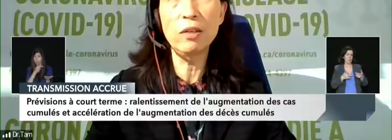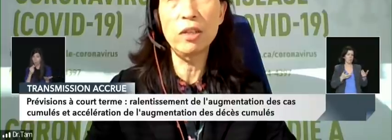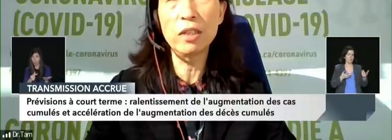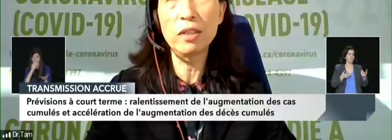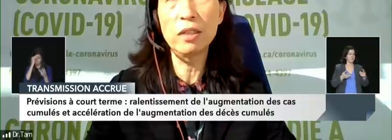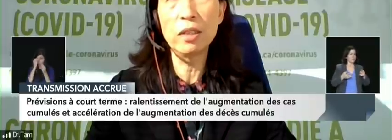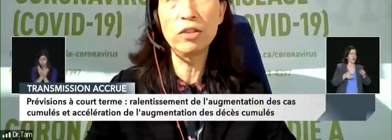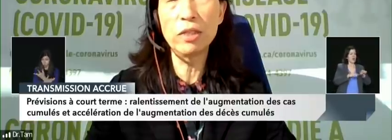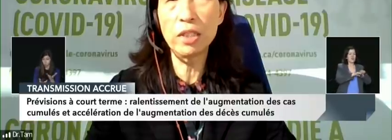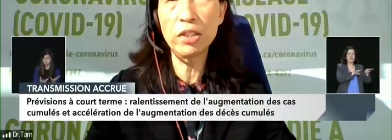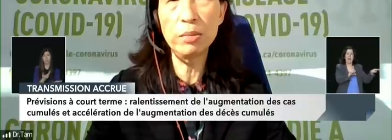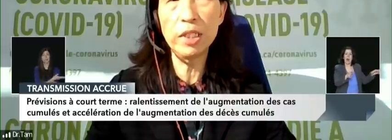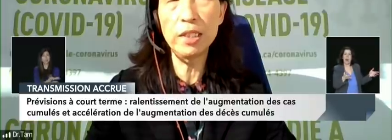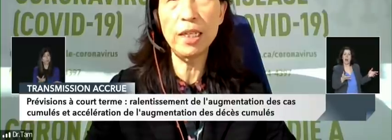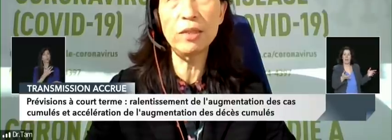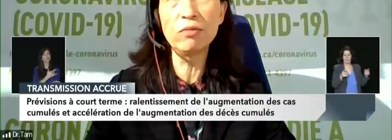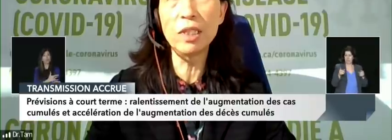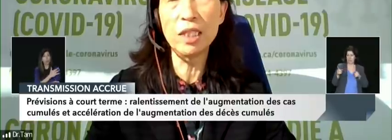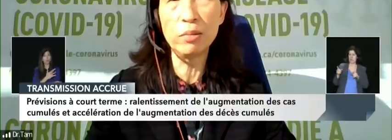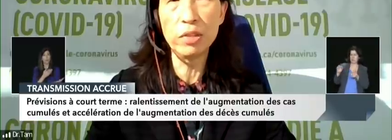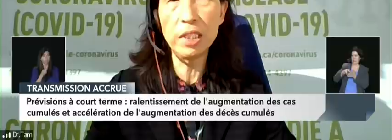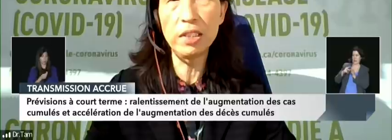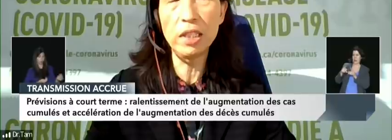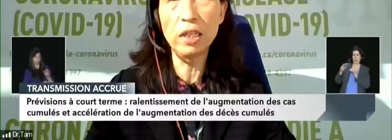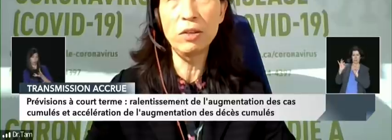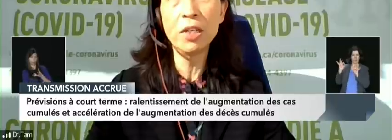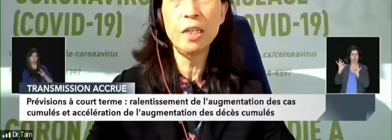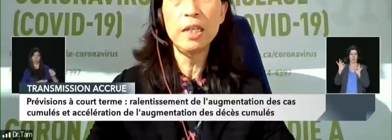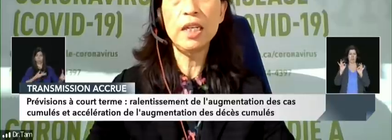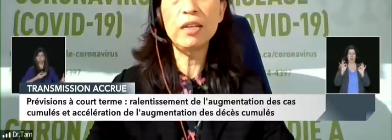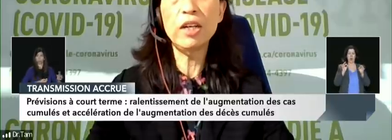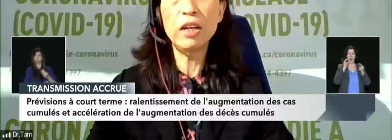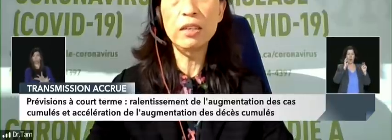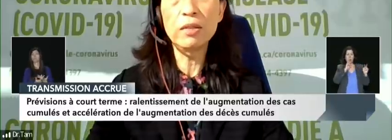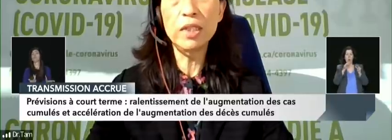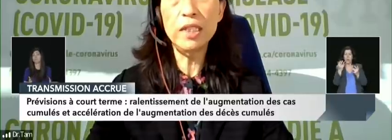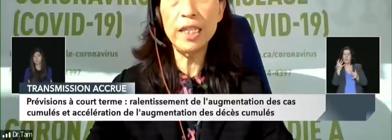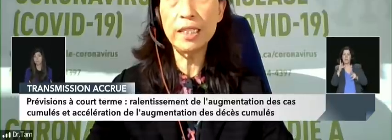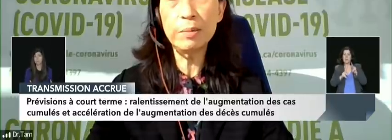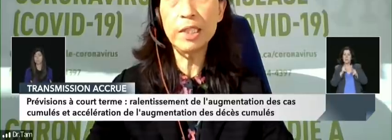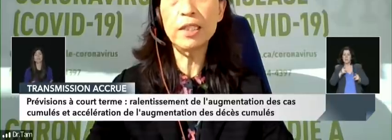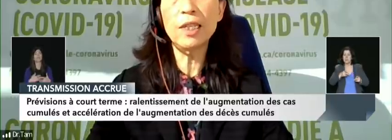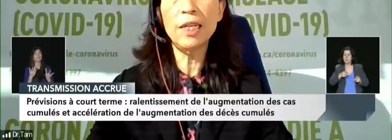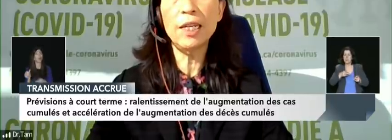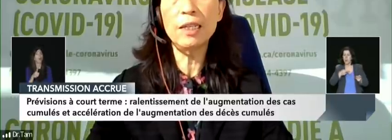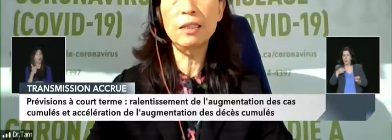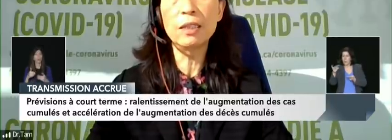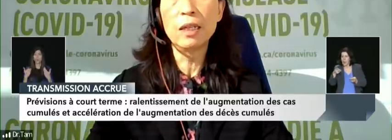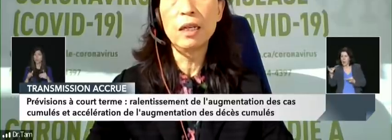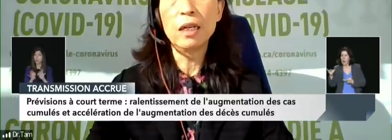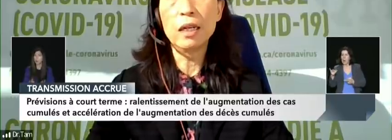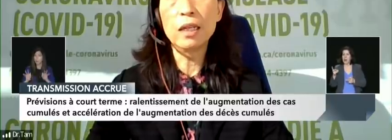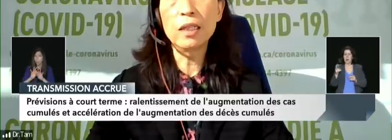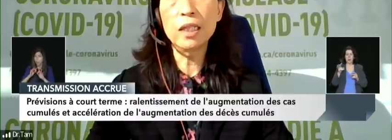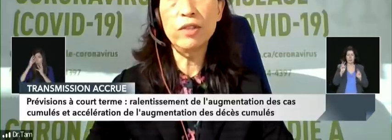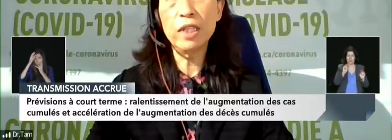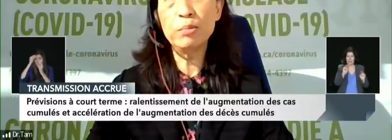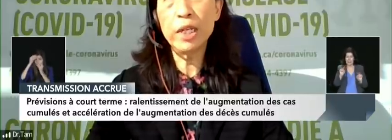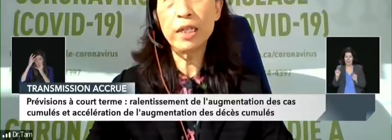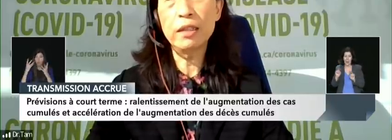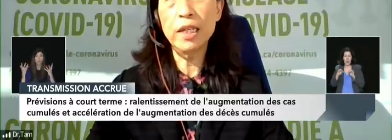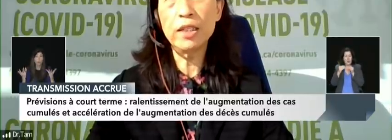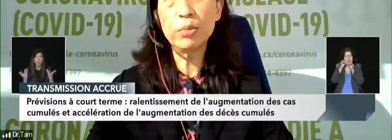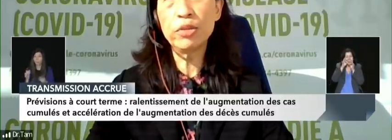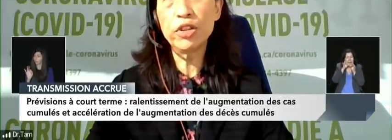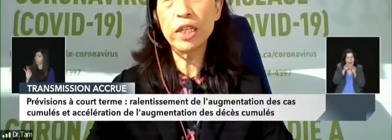type of thing across the jurisdictions, because that's really important to know how long someone stays, because that has a significant